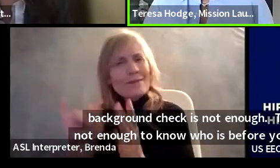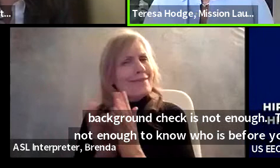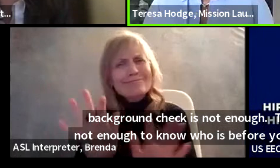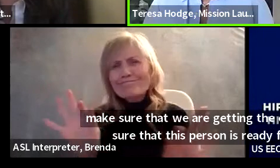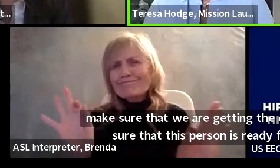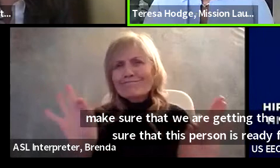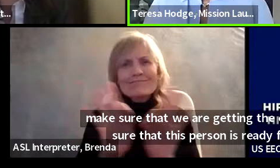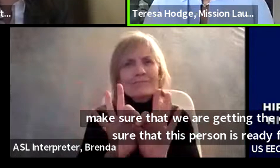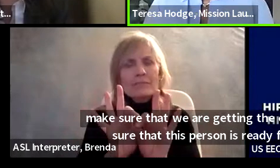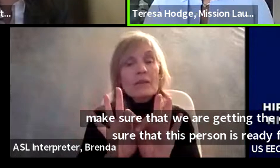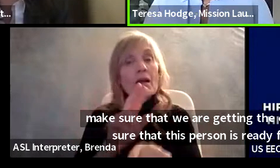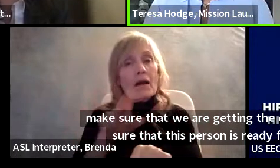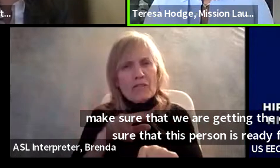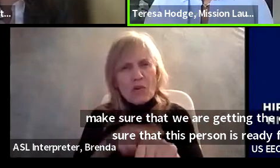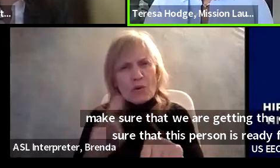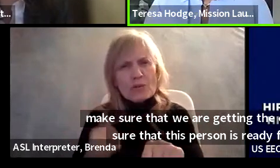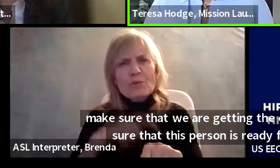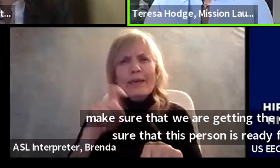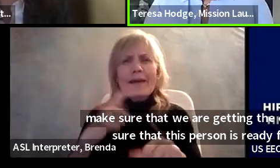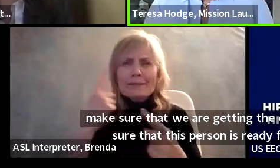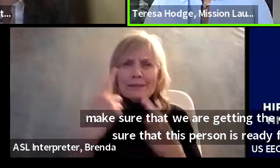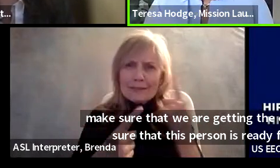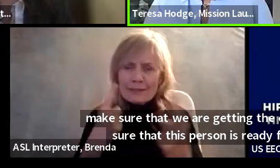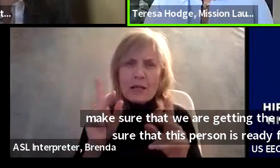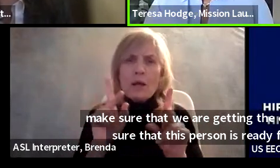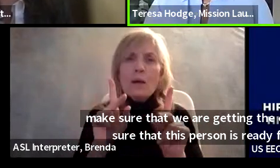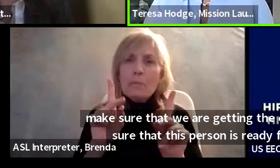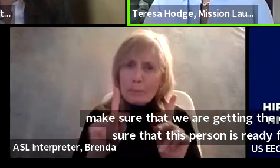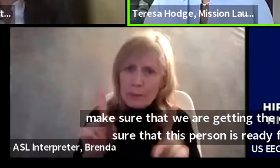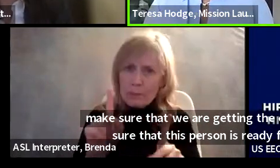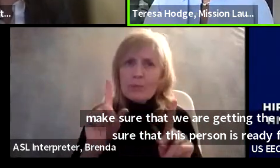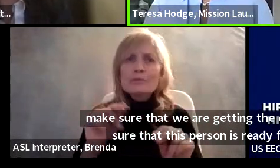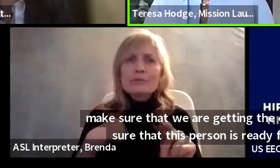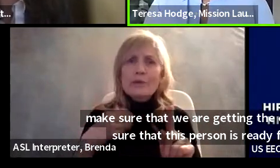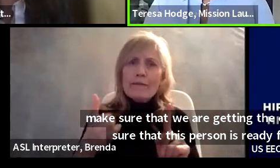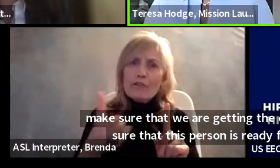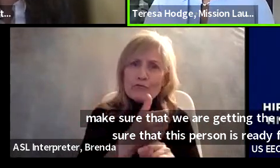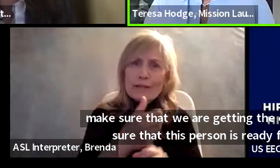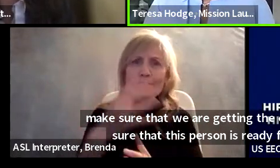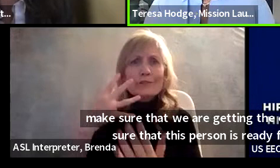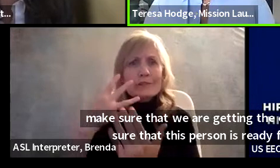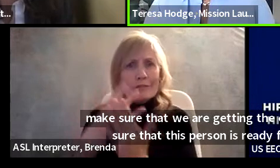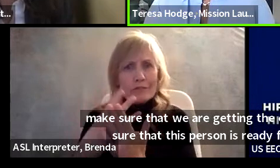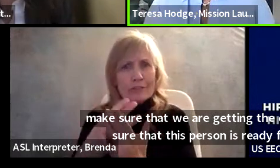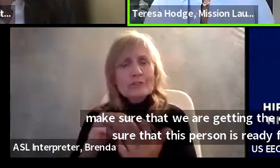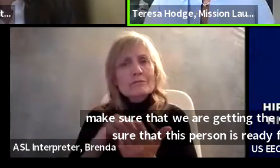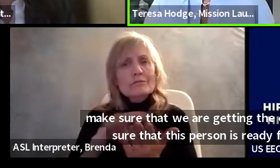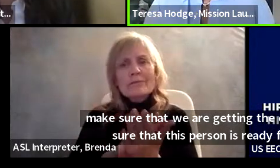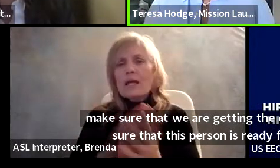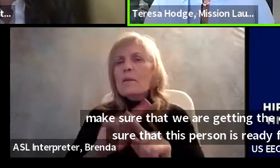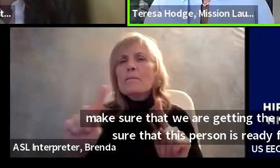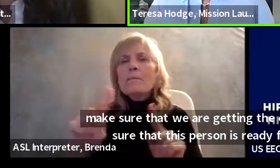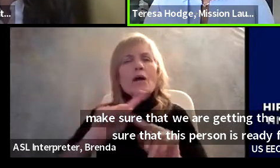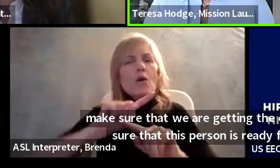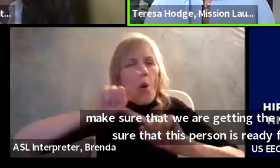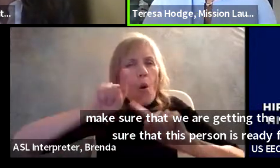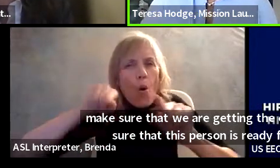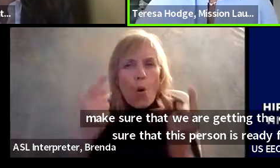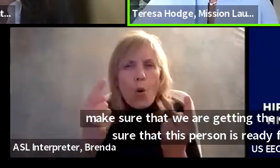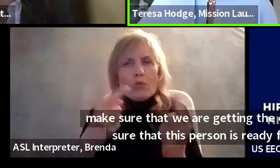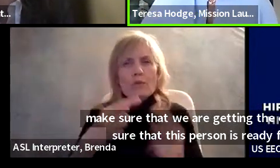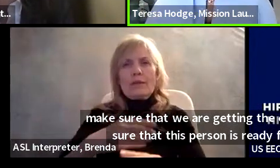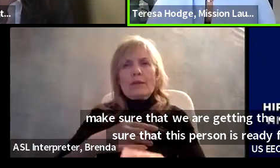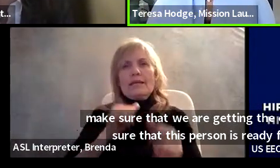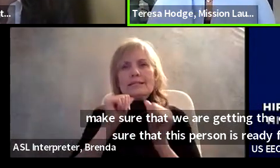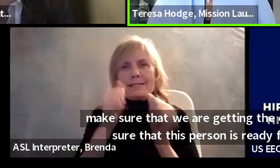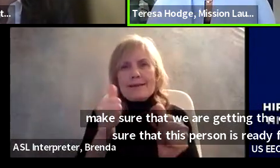we do have to take into consideration the fact that people do have arrest or conviction records, but we should deny opportunity only and if it makes